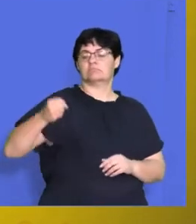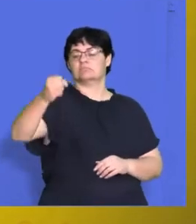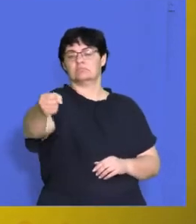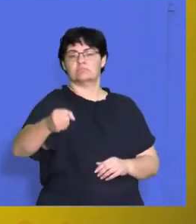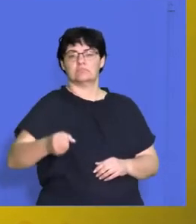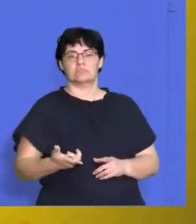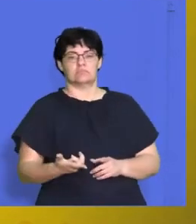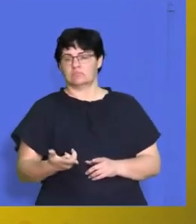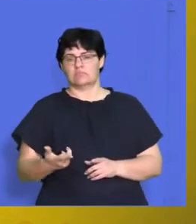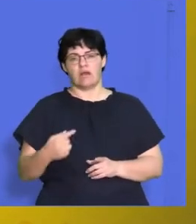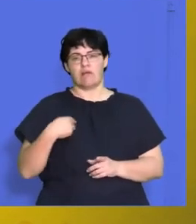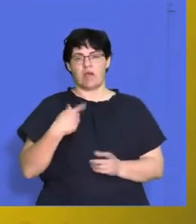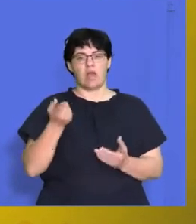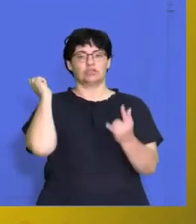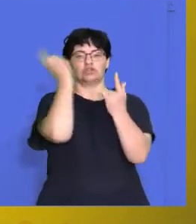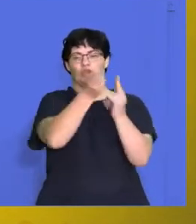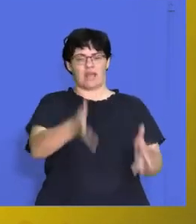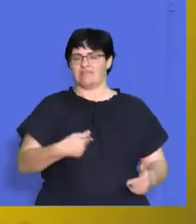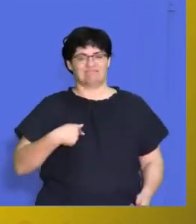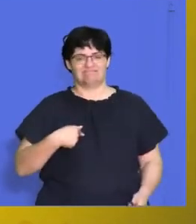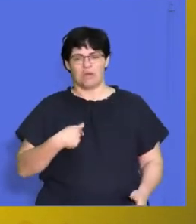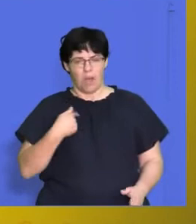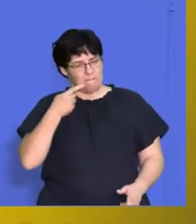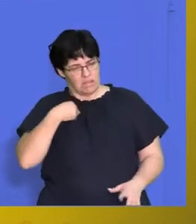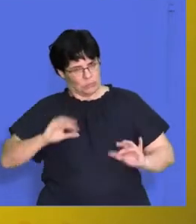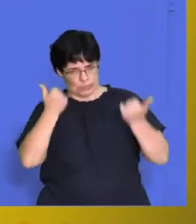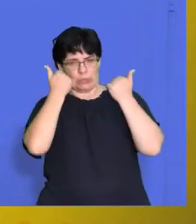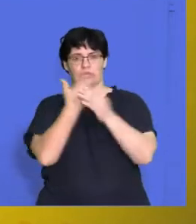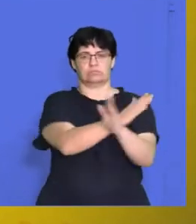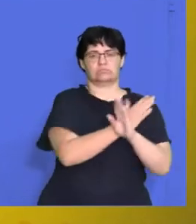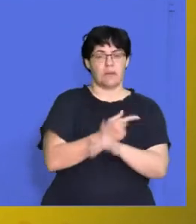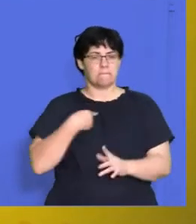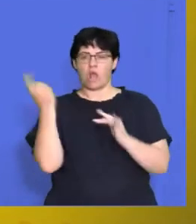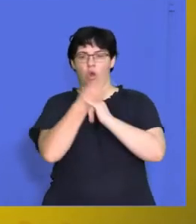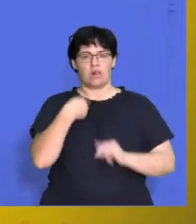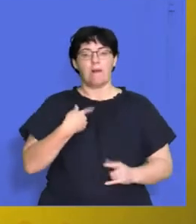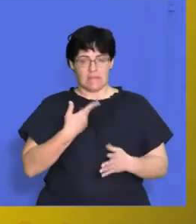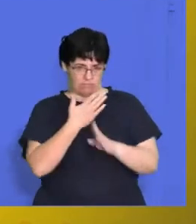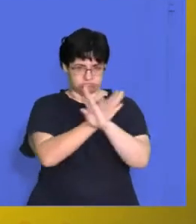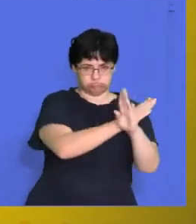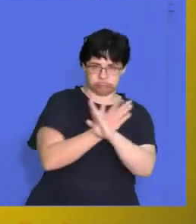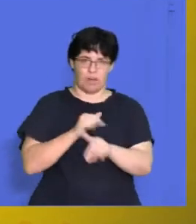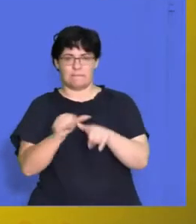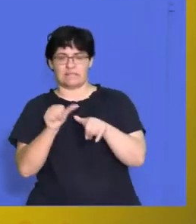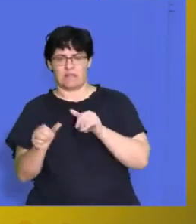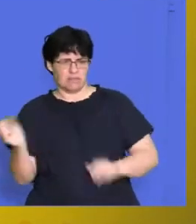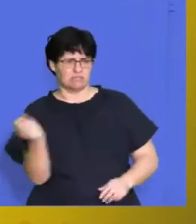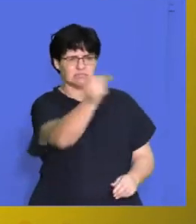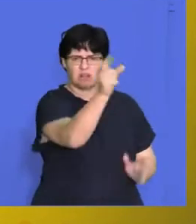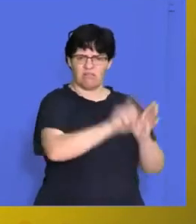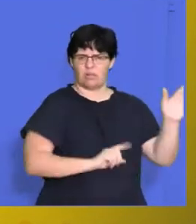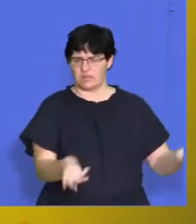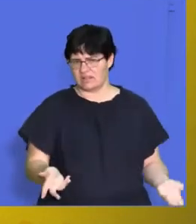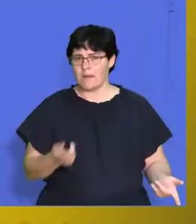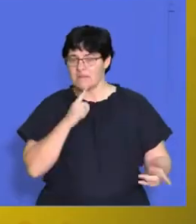my coach won't place me as a striker because I'm not about scoring goals I'm about preventing goals so making sure that